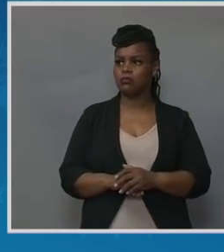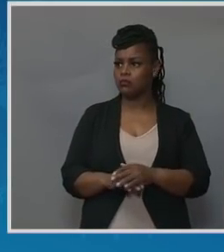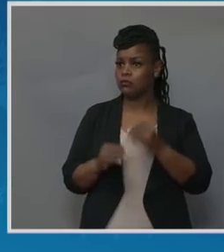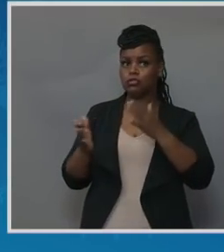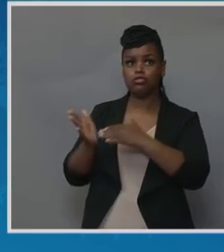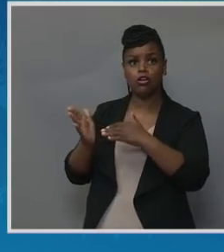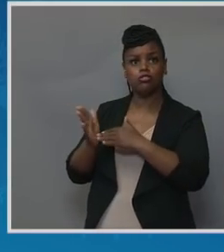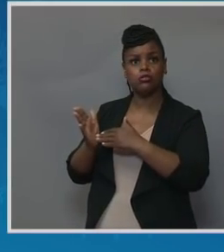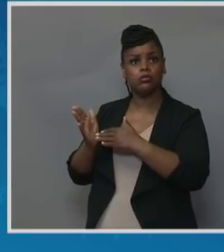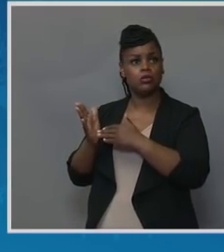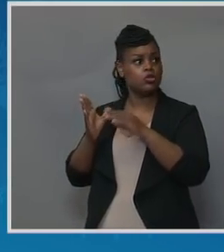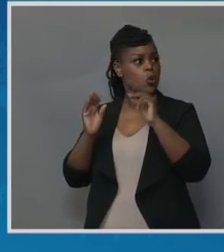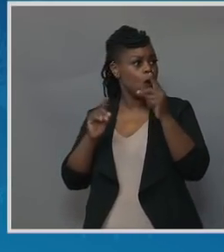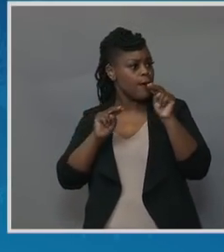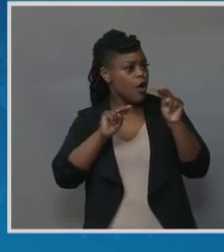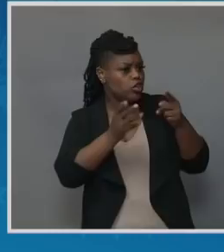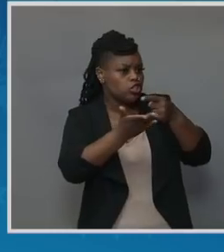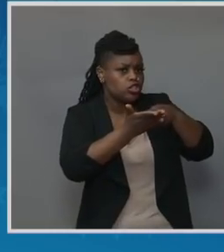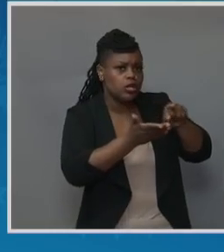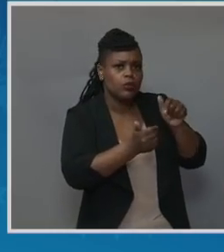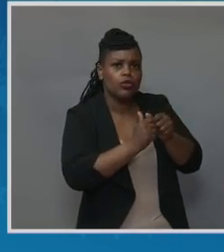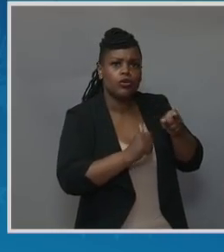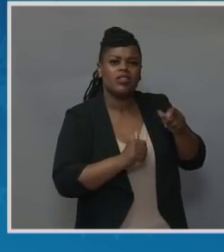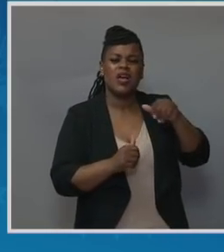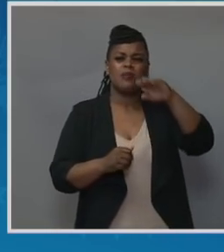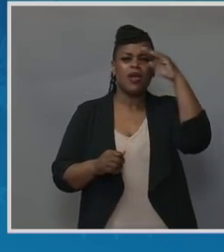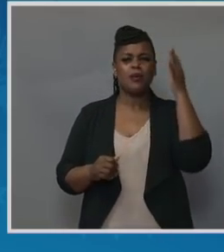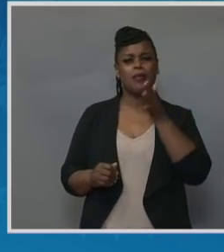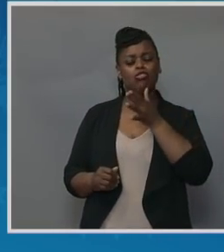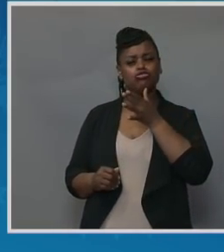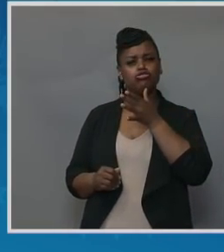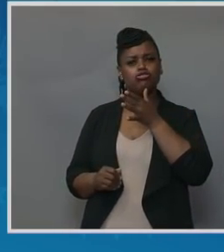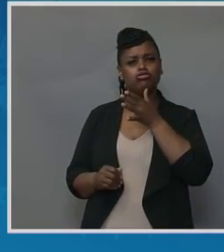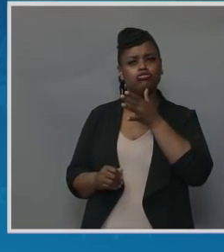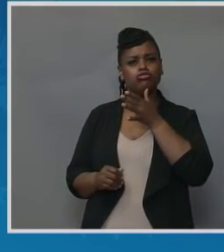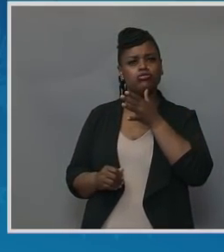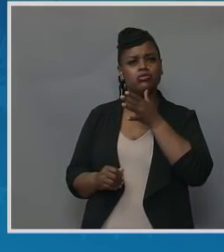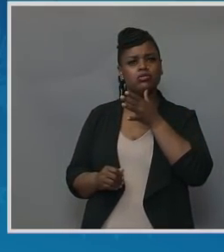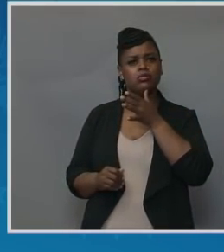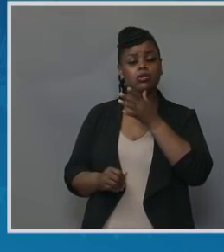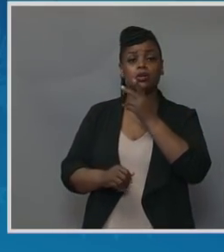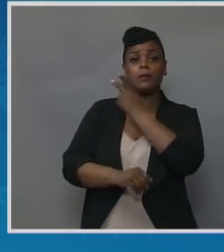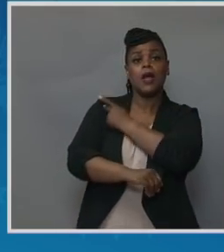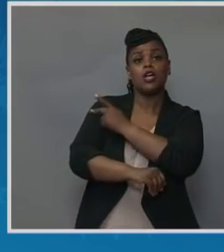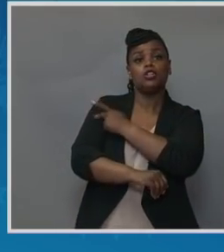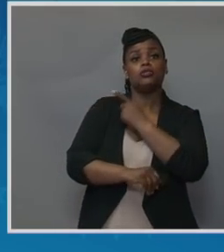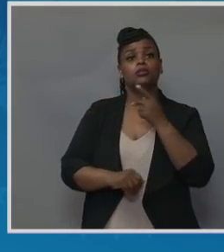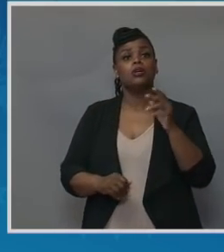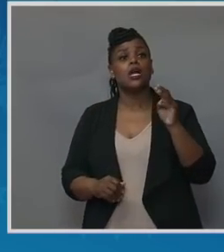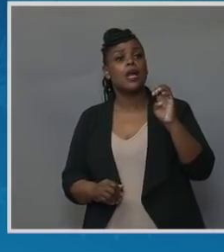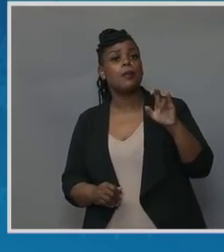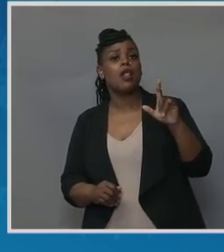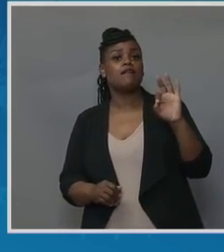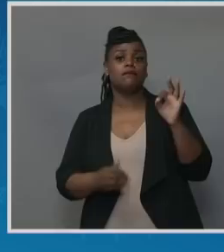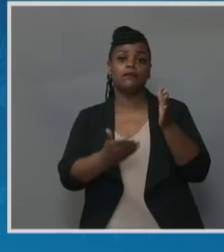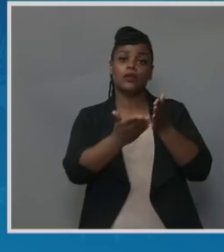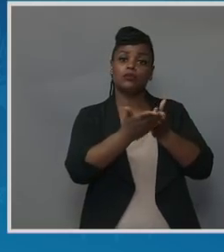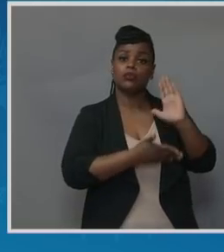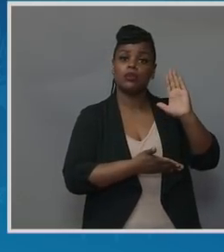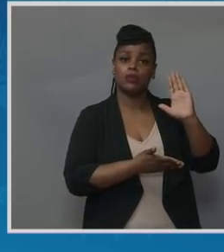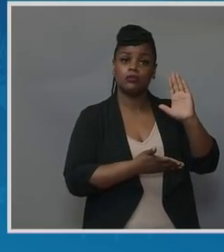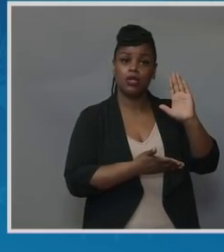You know, a black mother's patient bill of rights and funding for full insurance coverage for